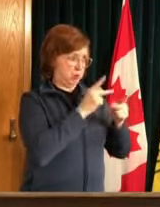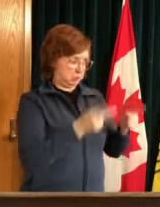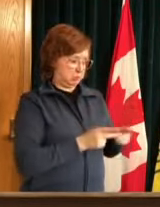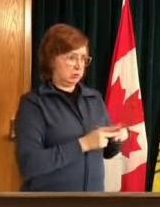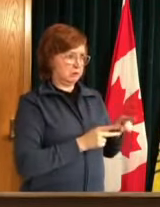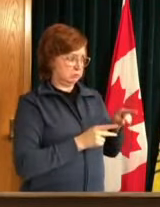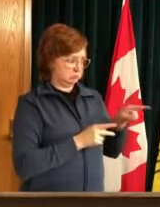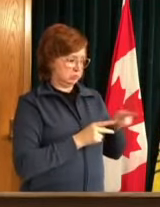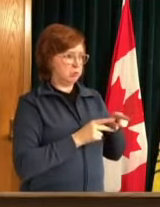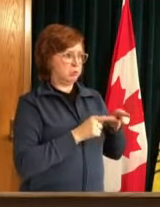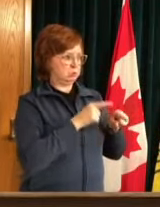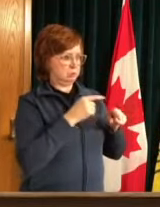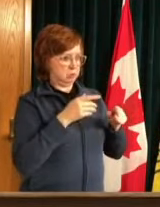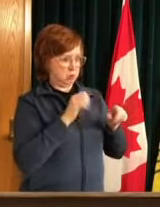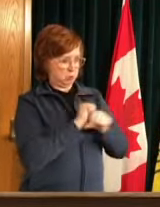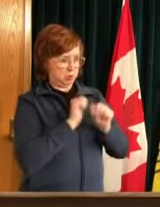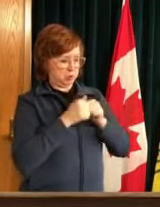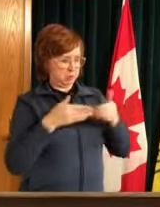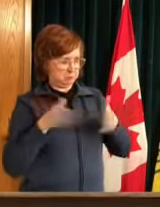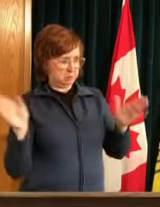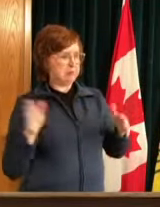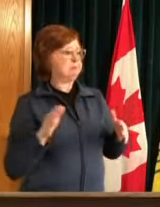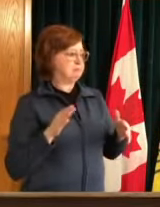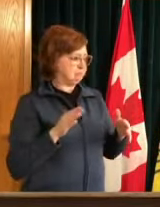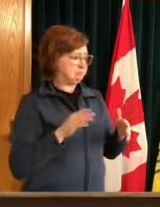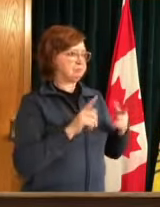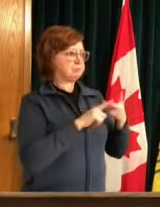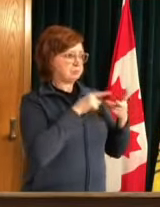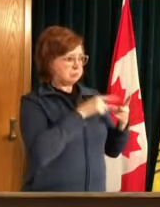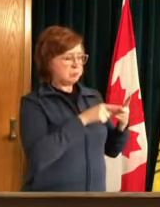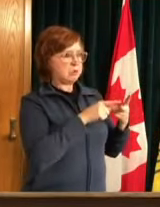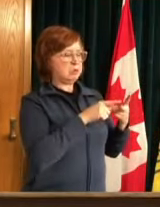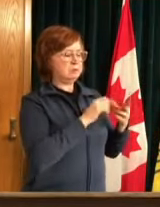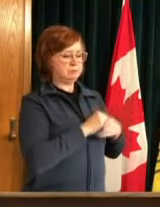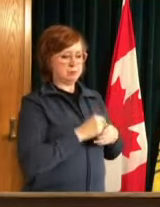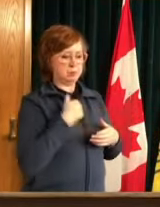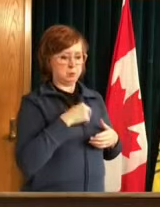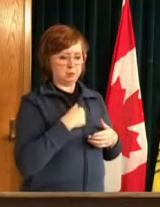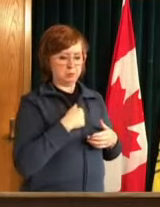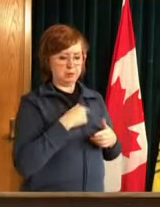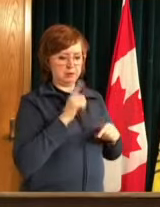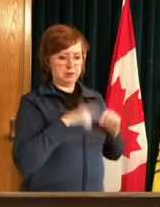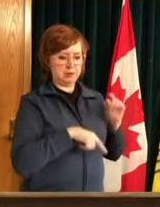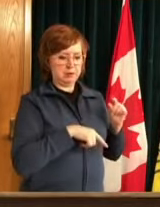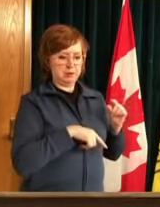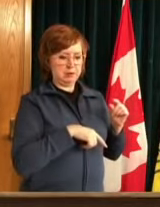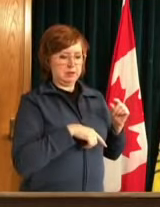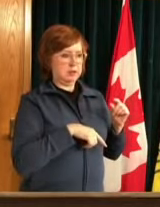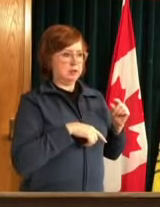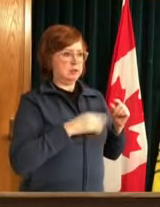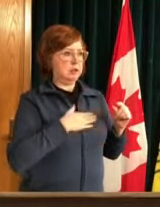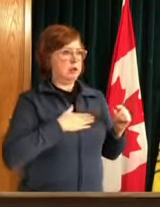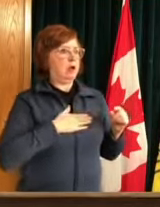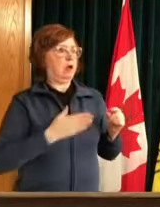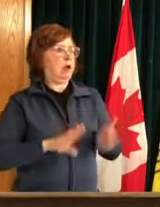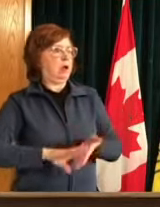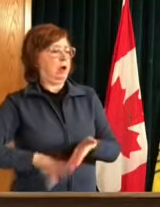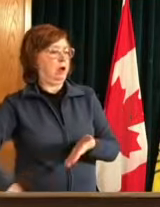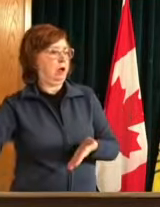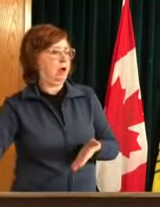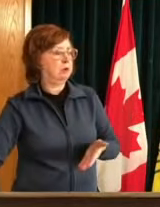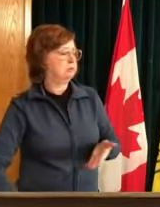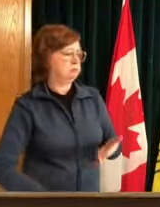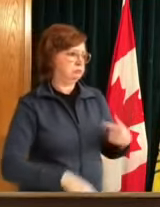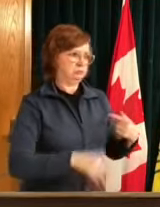obviously in contact uh with a number of people without without uh compromising we want to complement not compromise uh